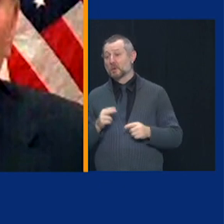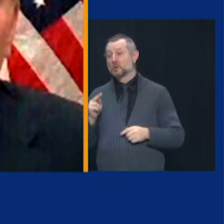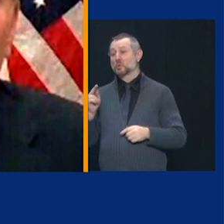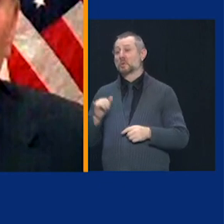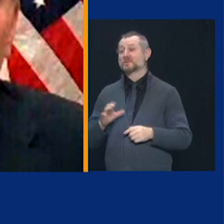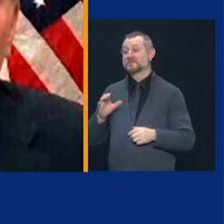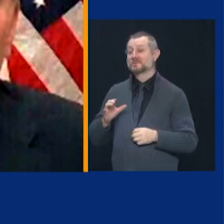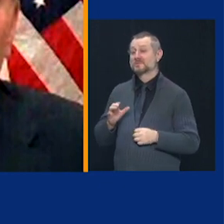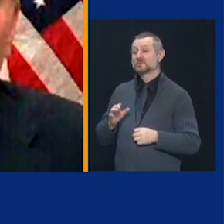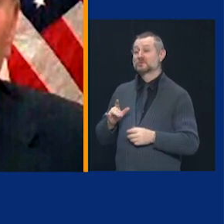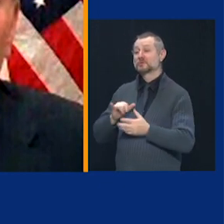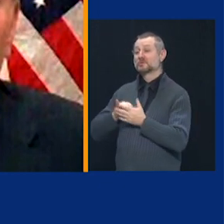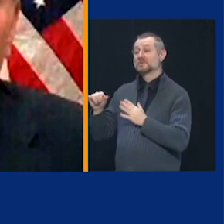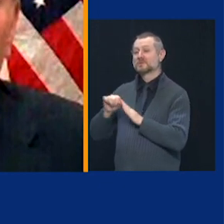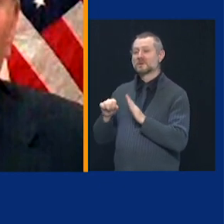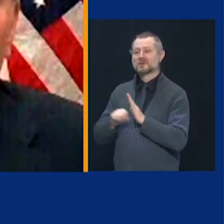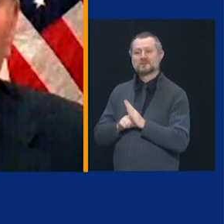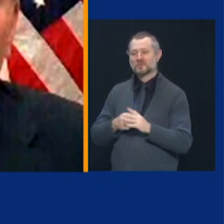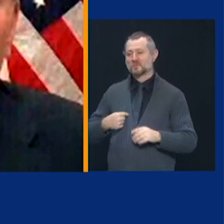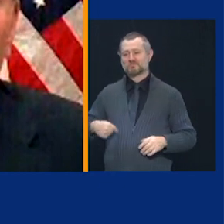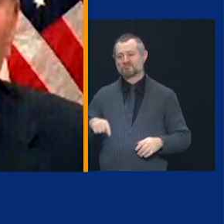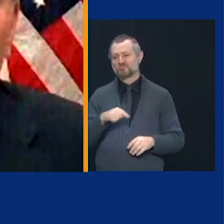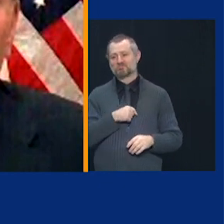global pandemic.